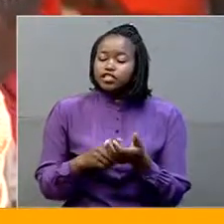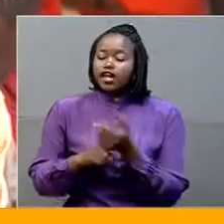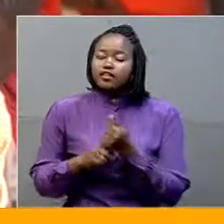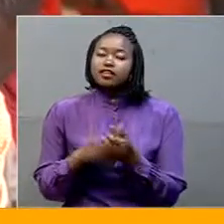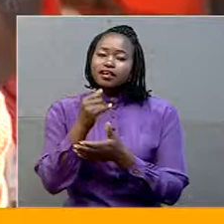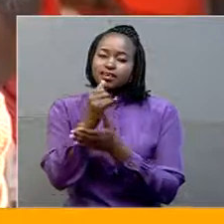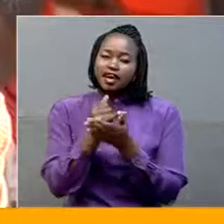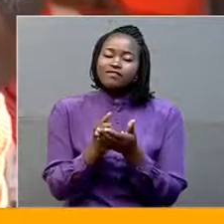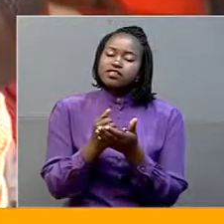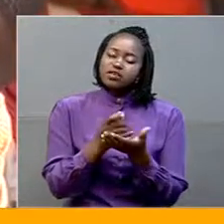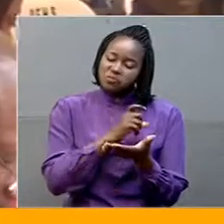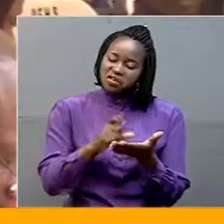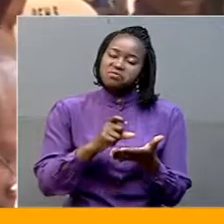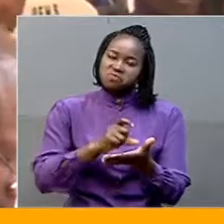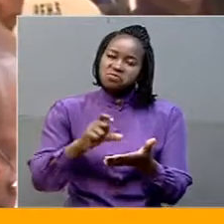weekly.